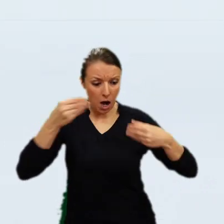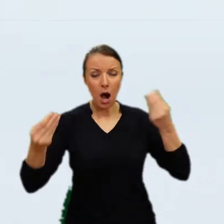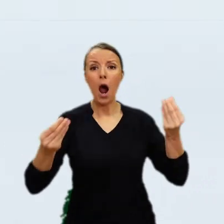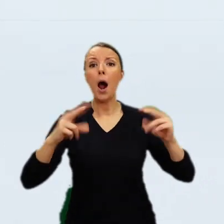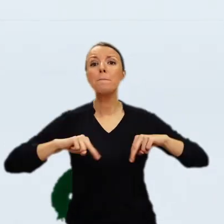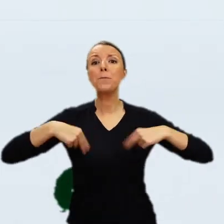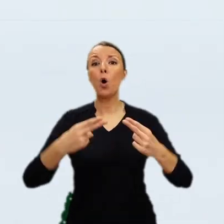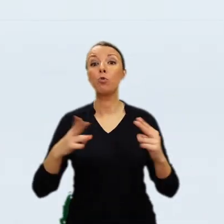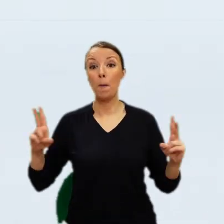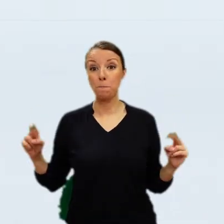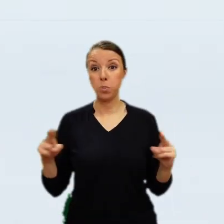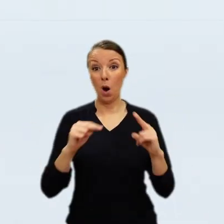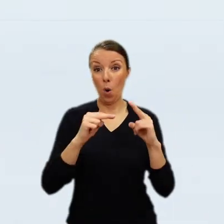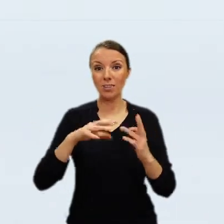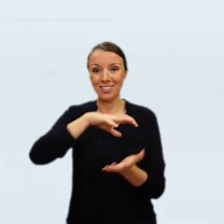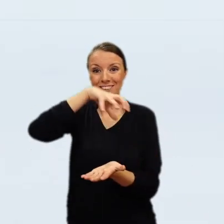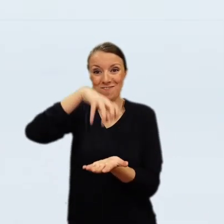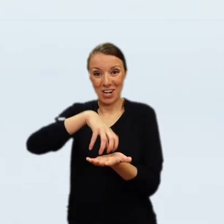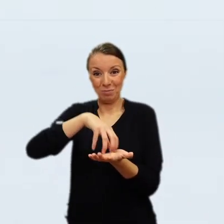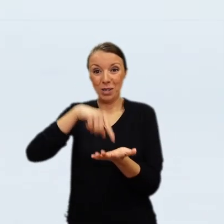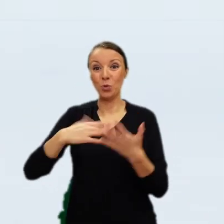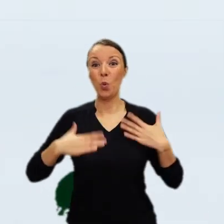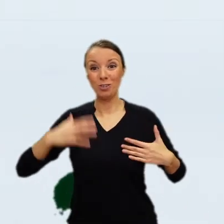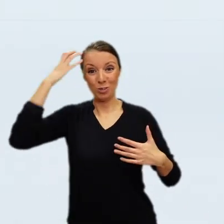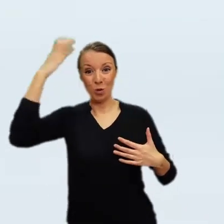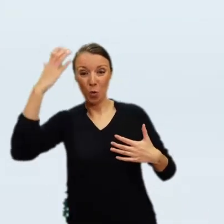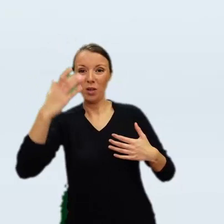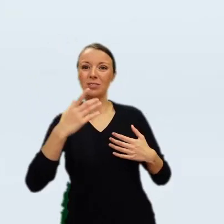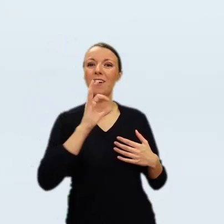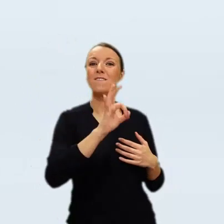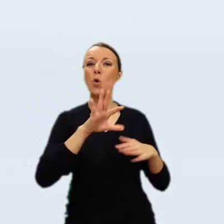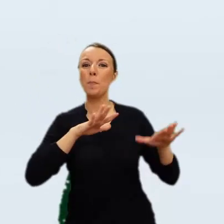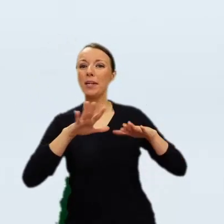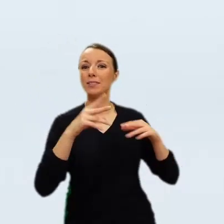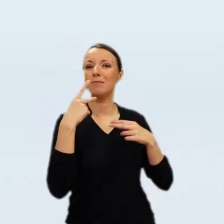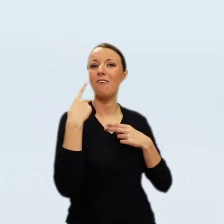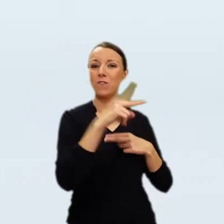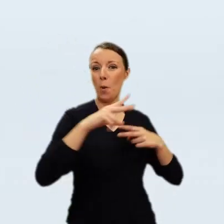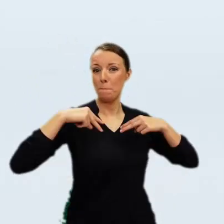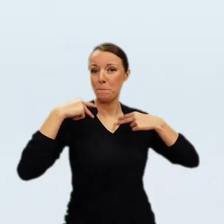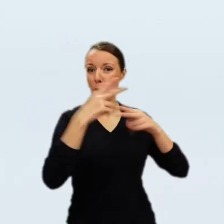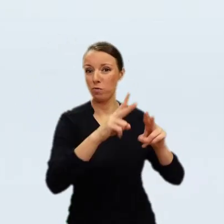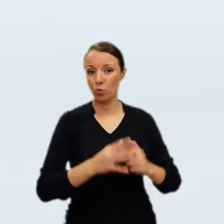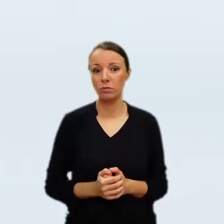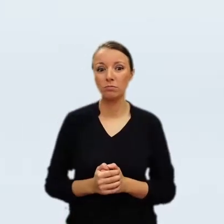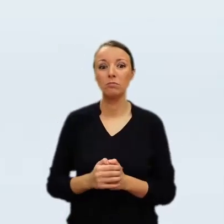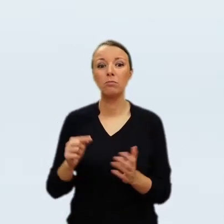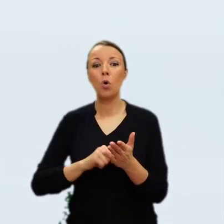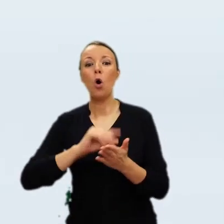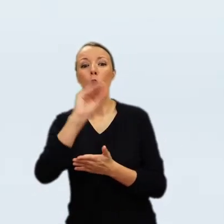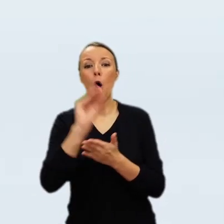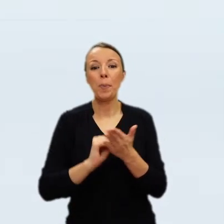and his daughter, and a Lisovczyk, that Jasz persists in believing to be Stanisław